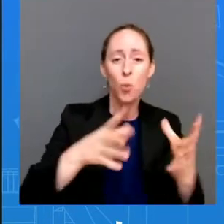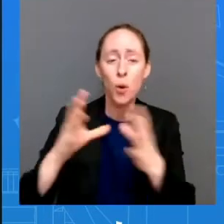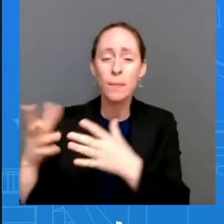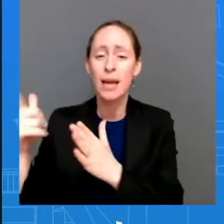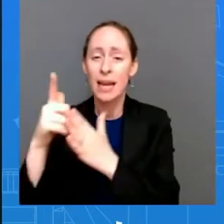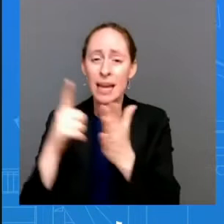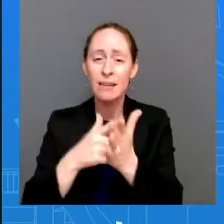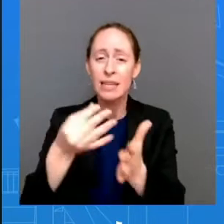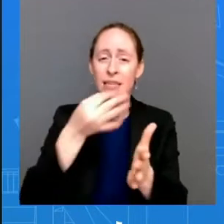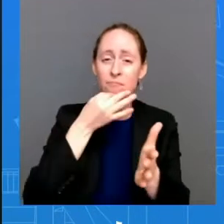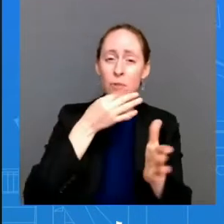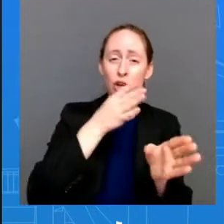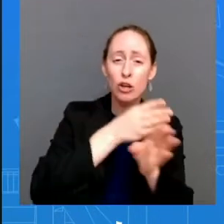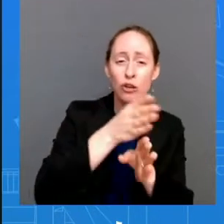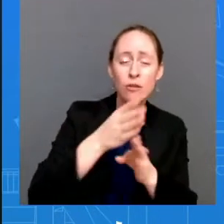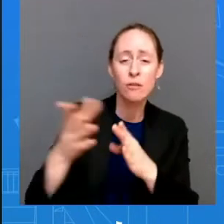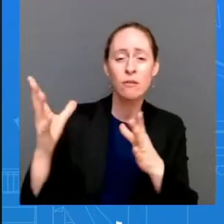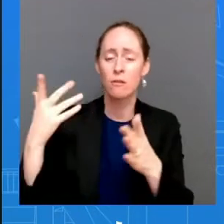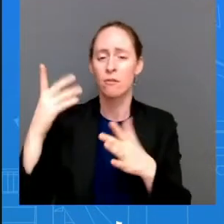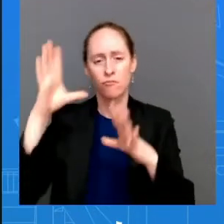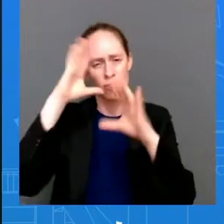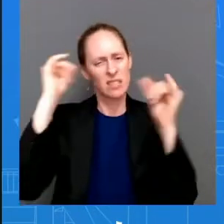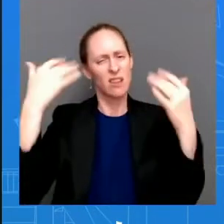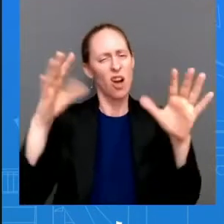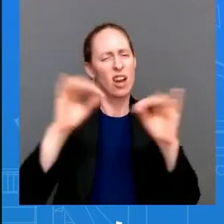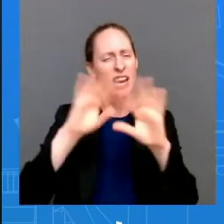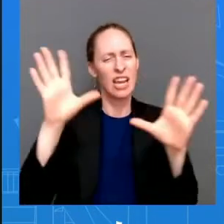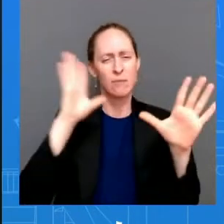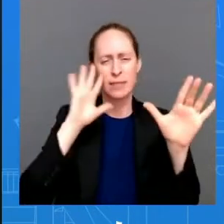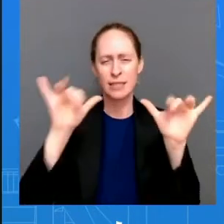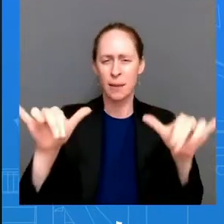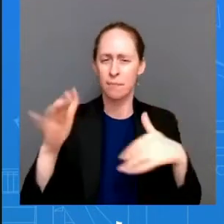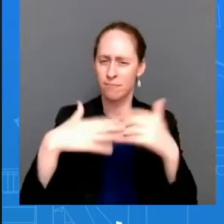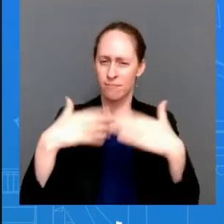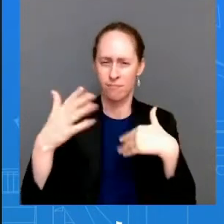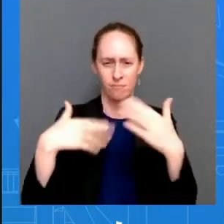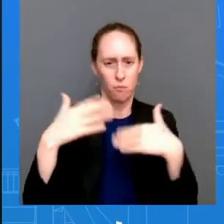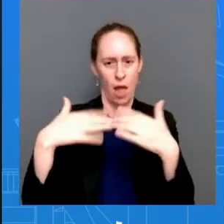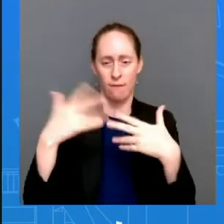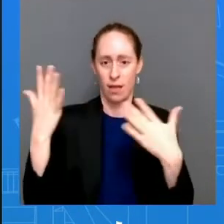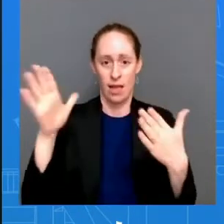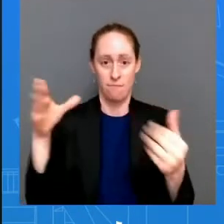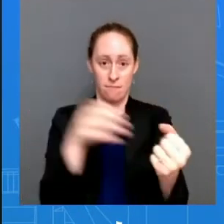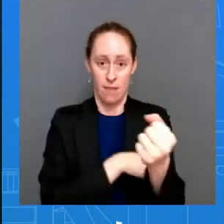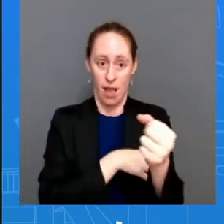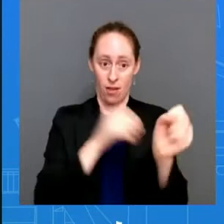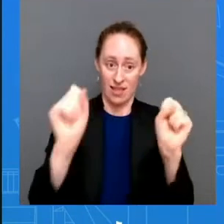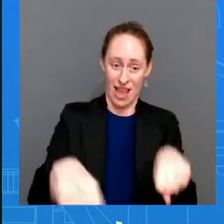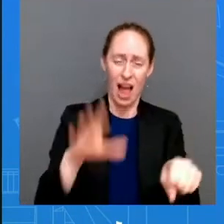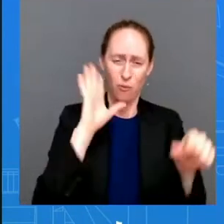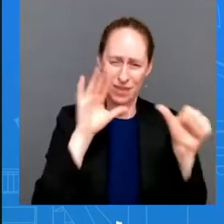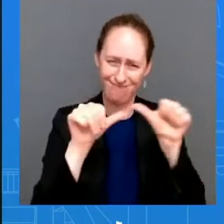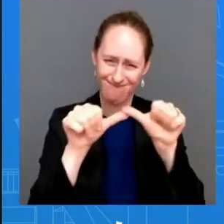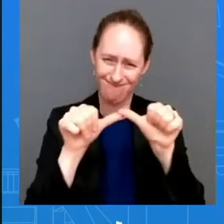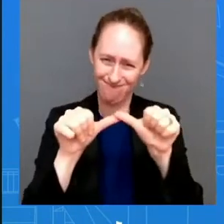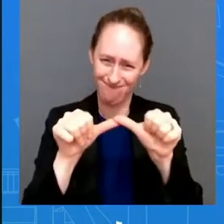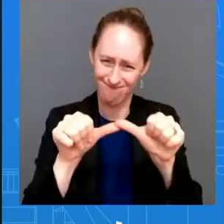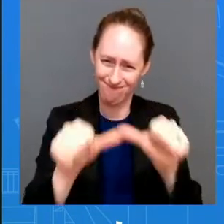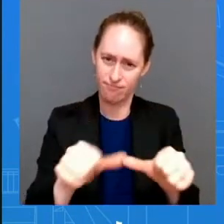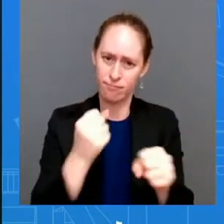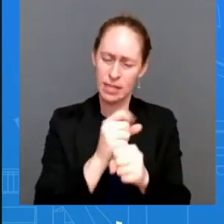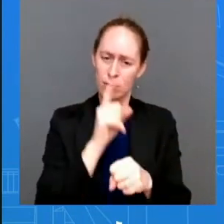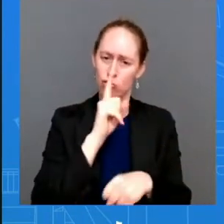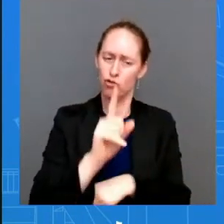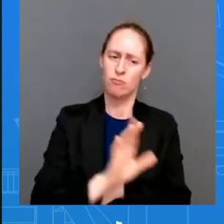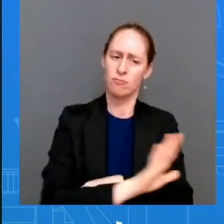he can to make sure that a woman's rights to choose continues to be protected the way the best way that he can from